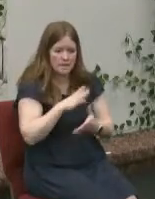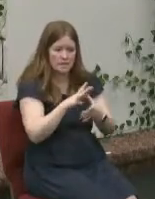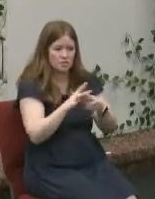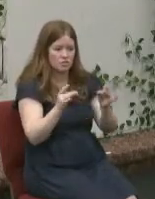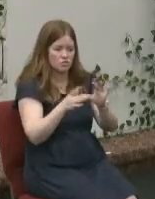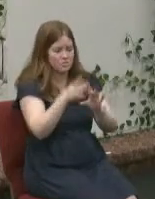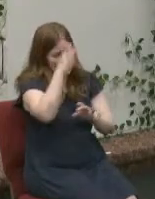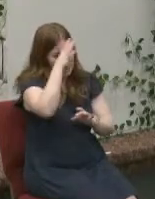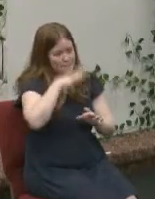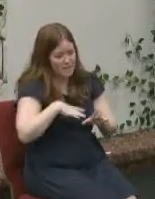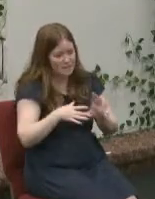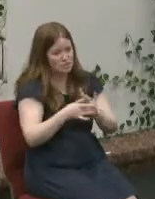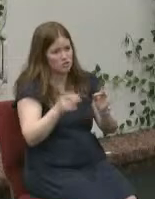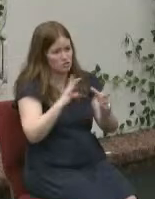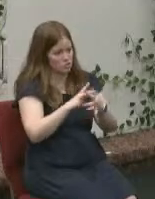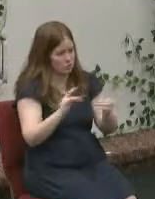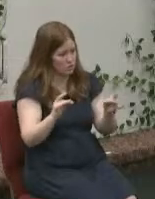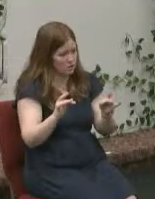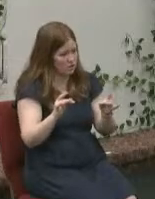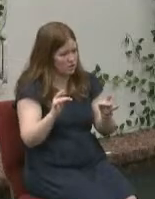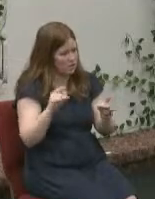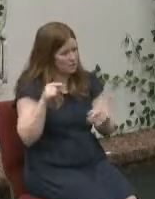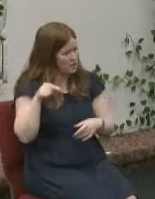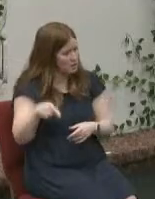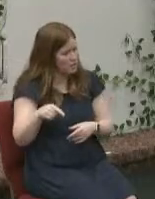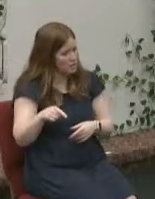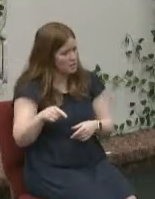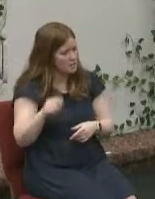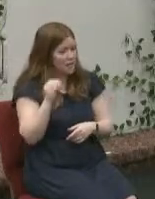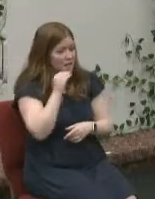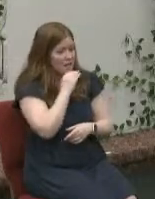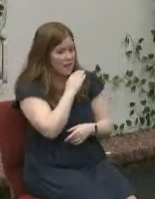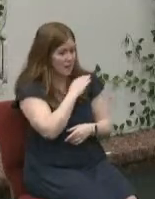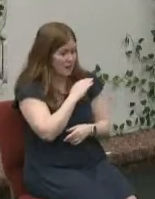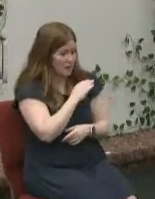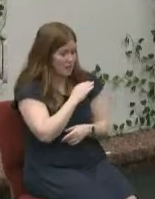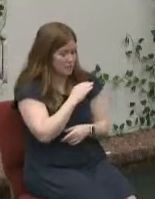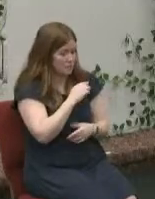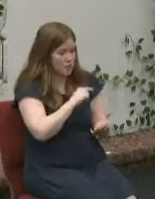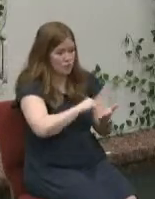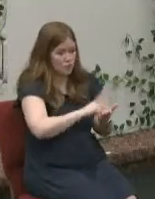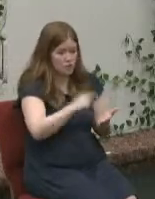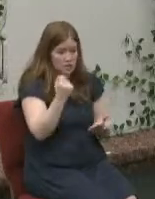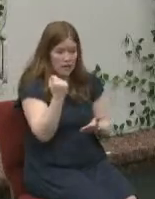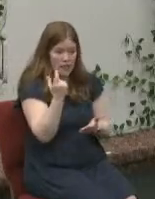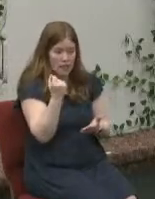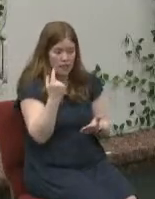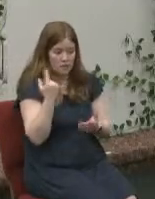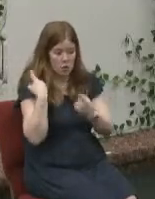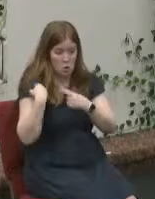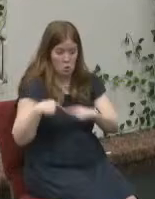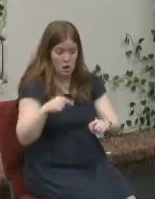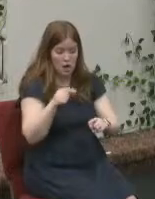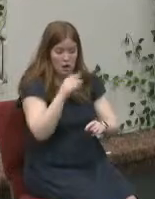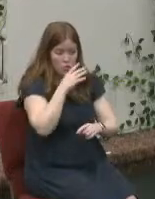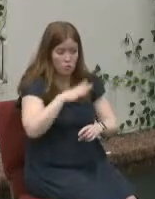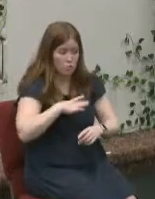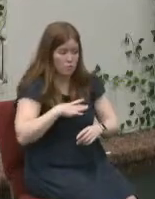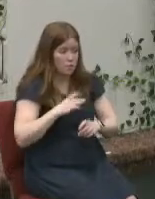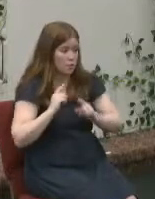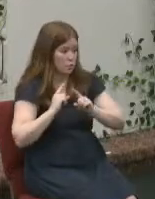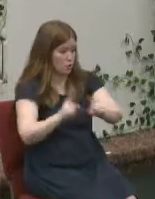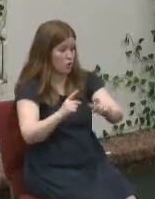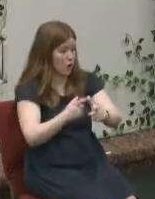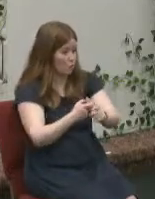see it's a divergence verse 11 and while they were going the women were running to tell the disciples the good